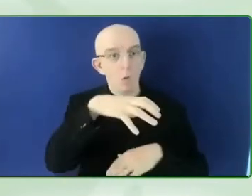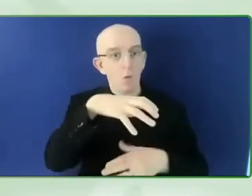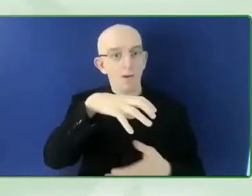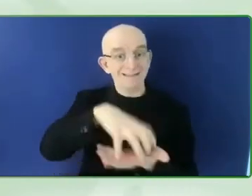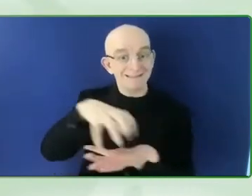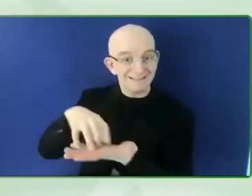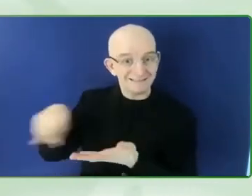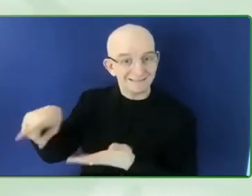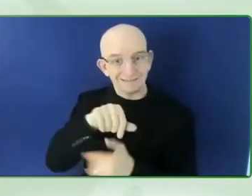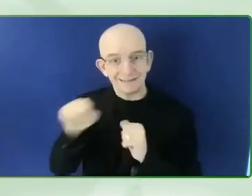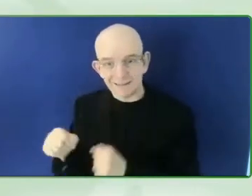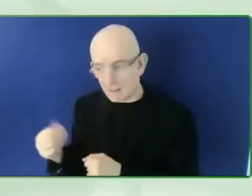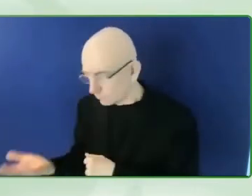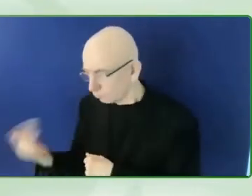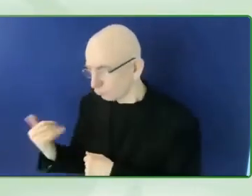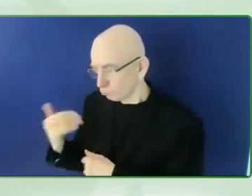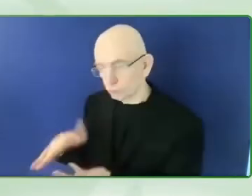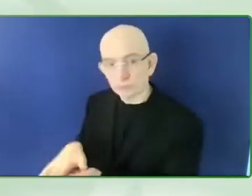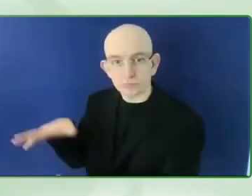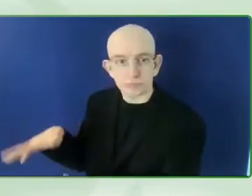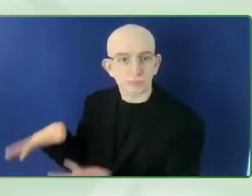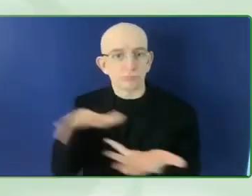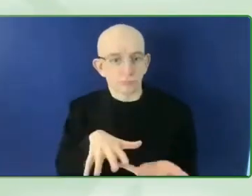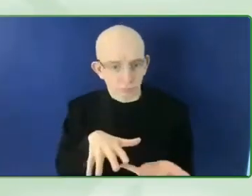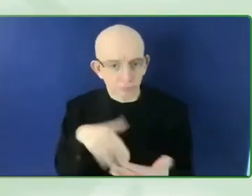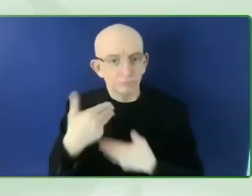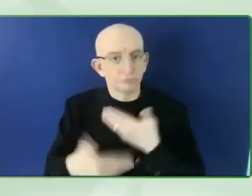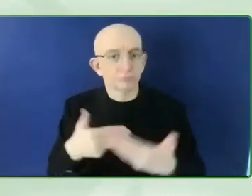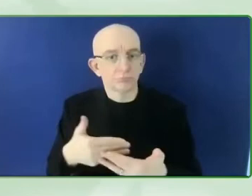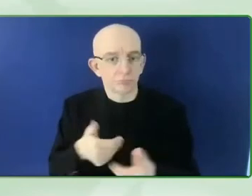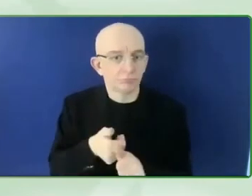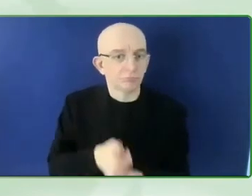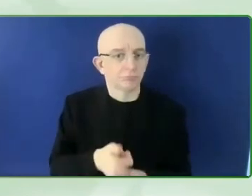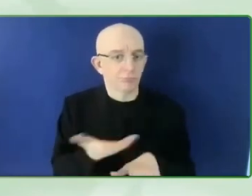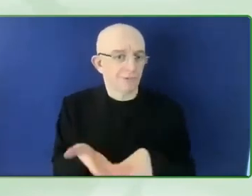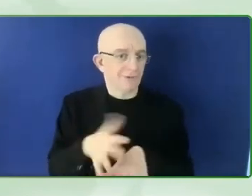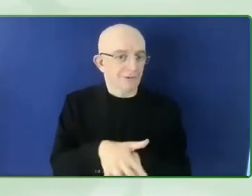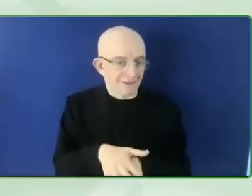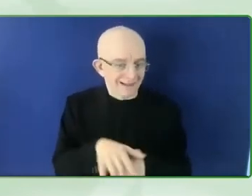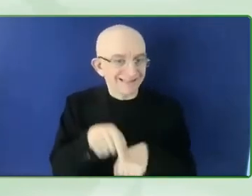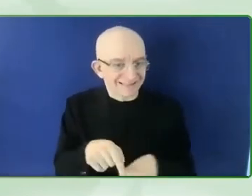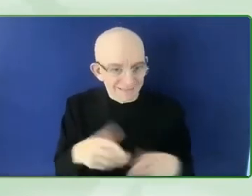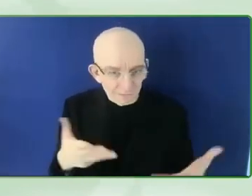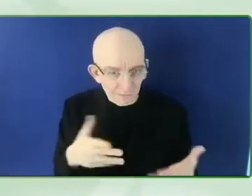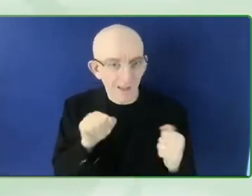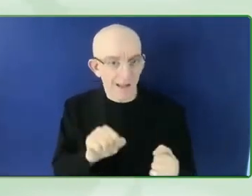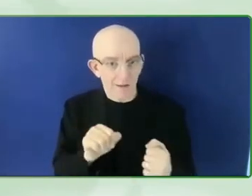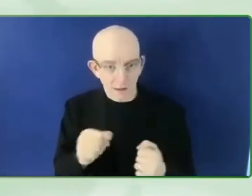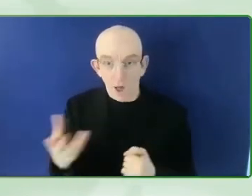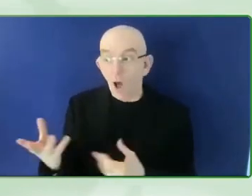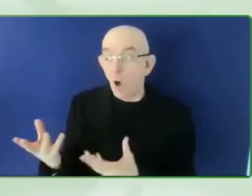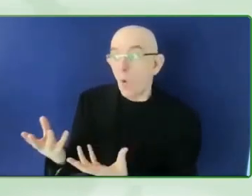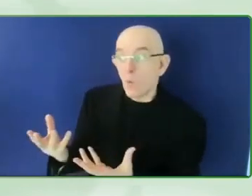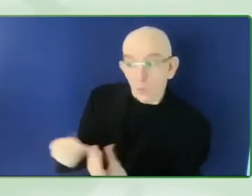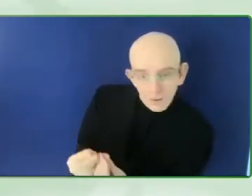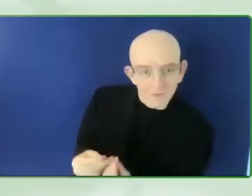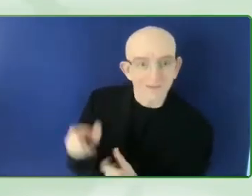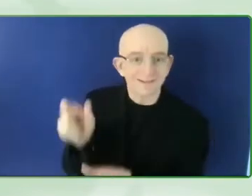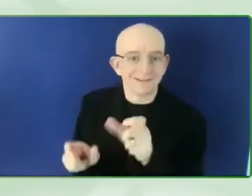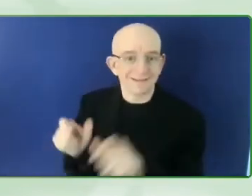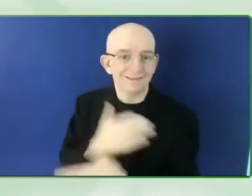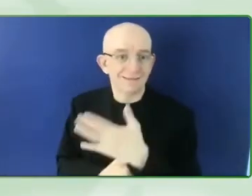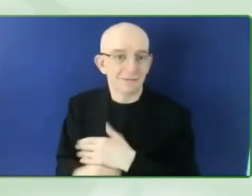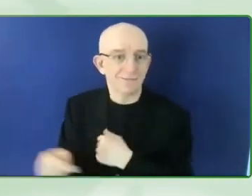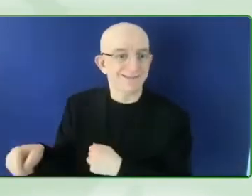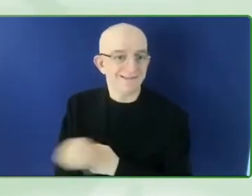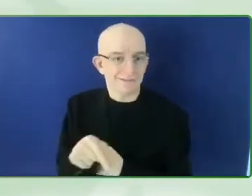respectively. As you say, you know, we, yes, we presented at COP26 last year, we presented at the Global Disability Summit last